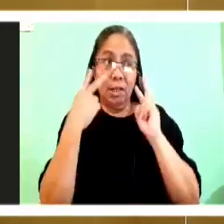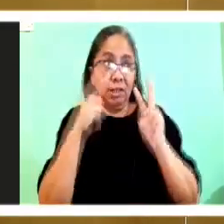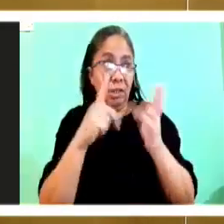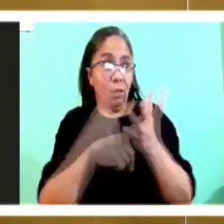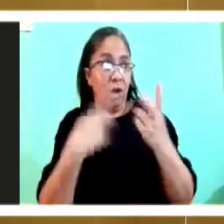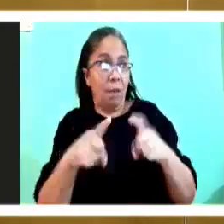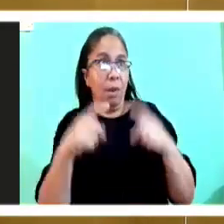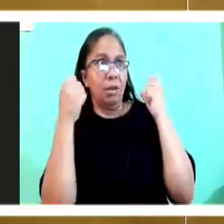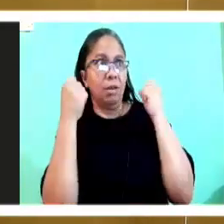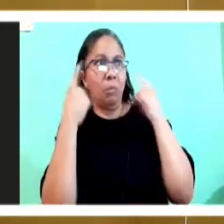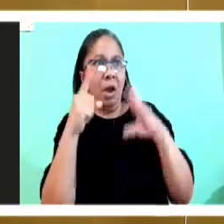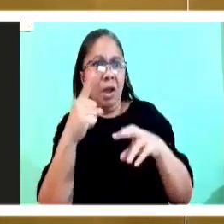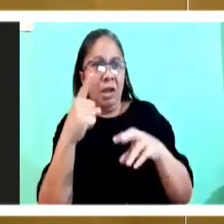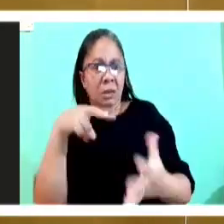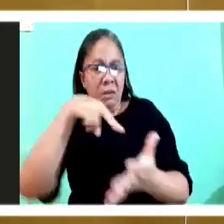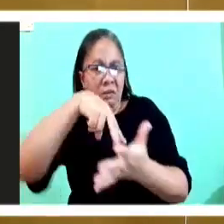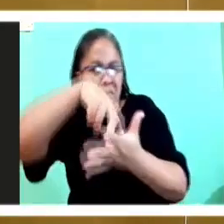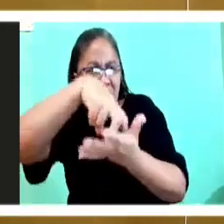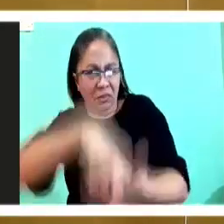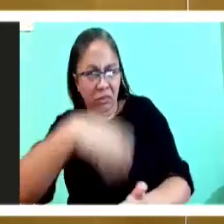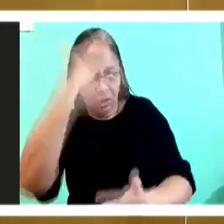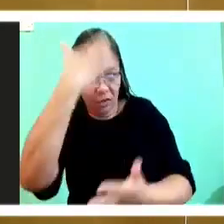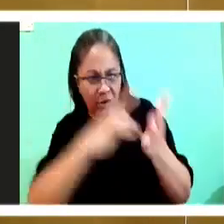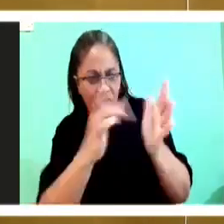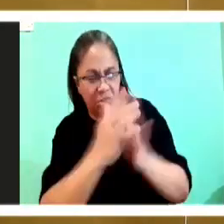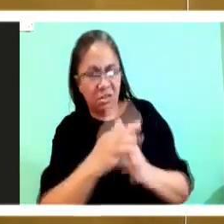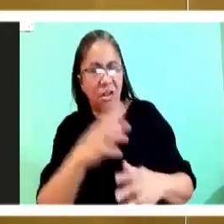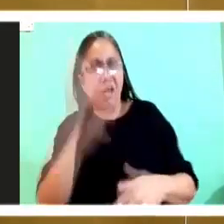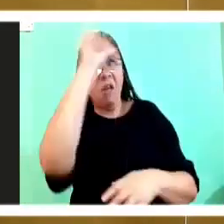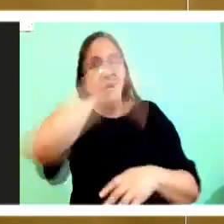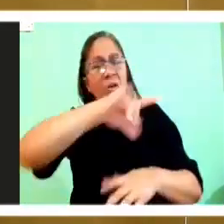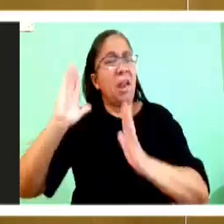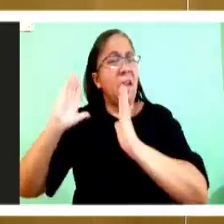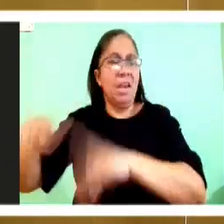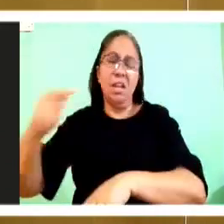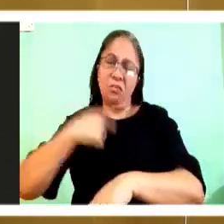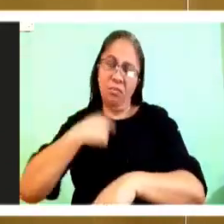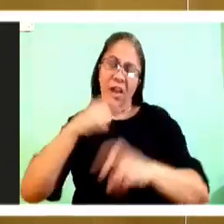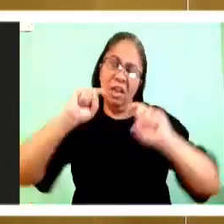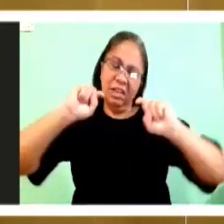Jesus, saying, Leave me, Lord. I am a sinful man.